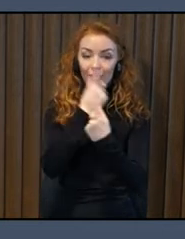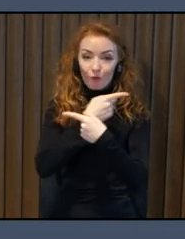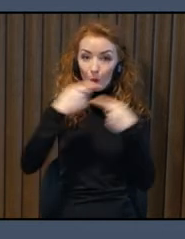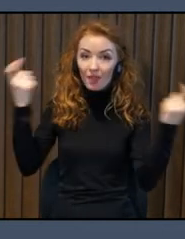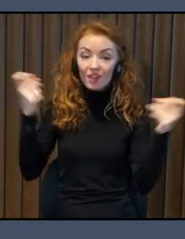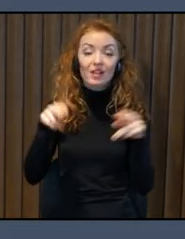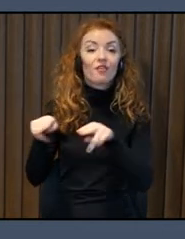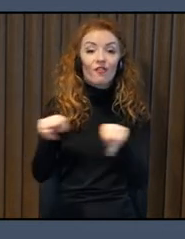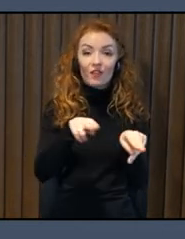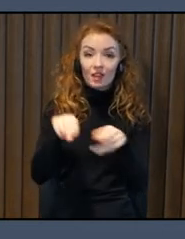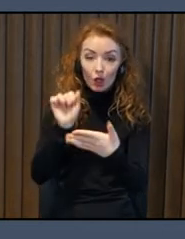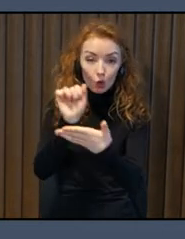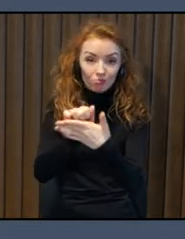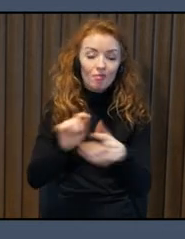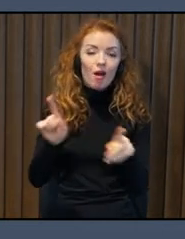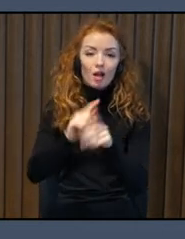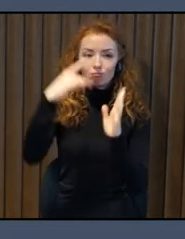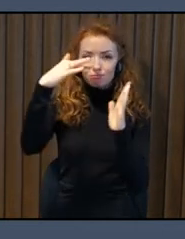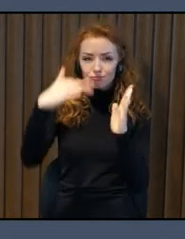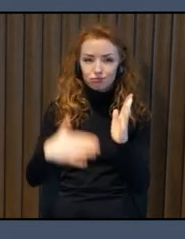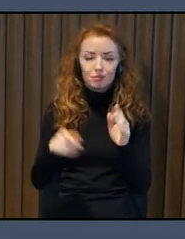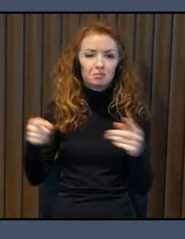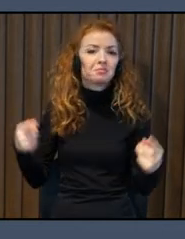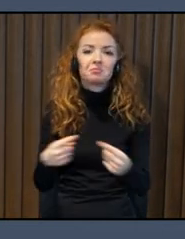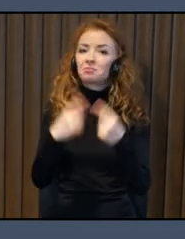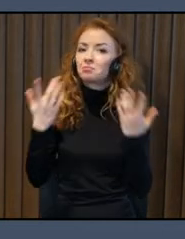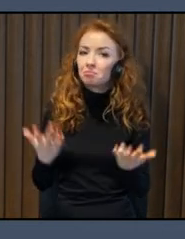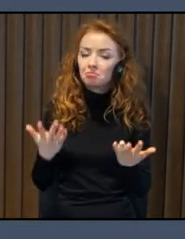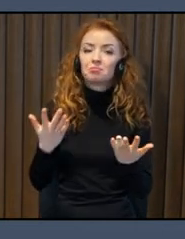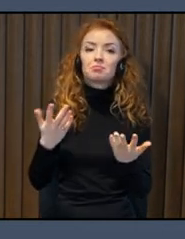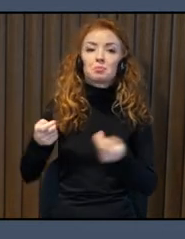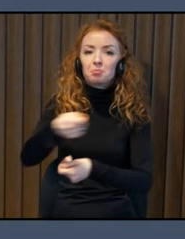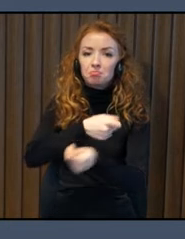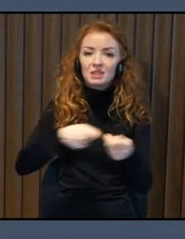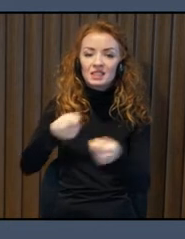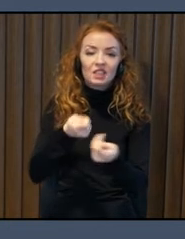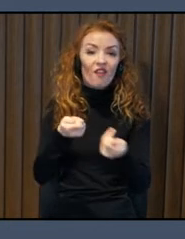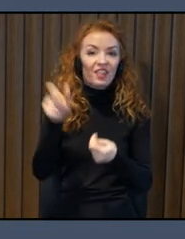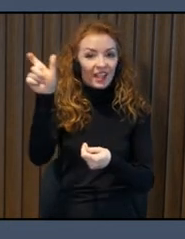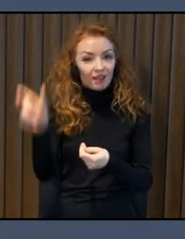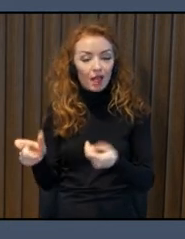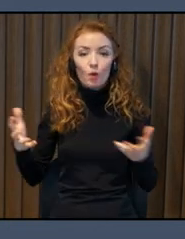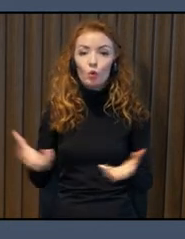business owners in Young Shopping on how they can adapt their locations to become more accessible.